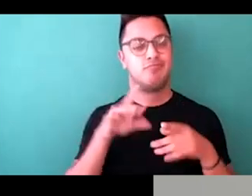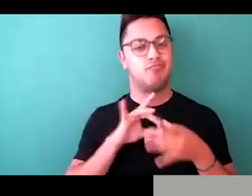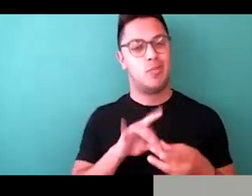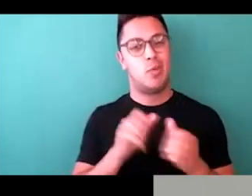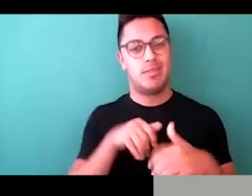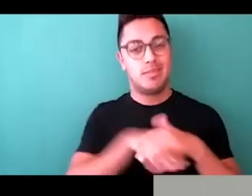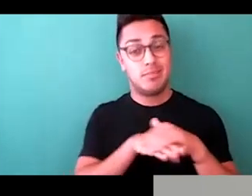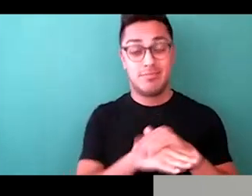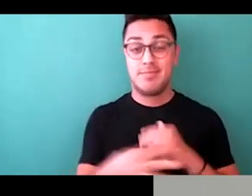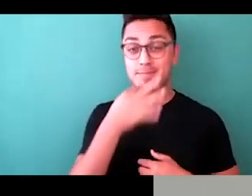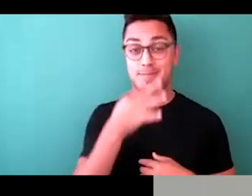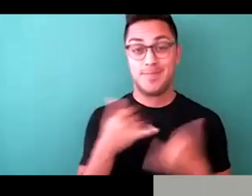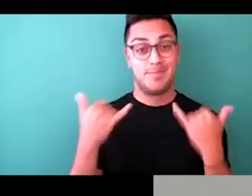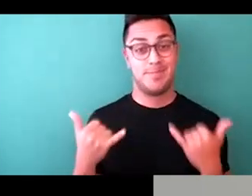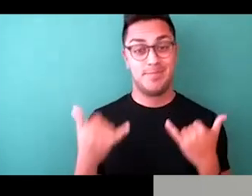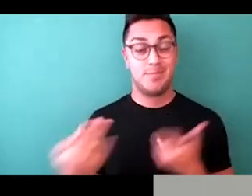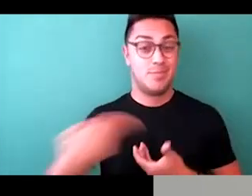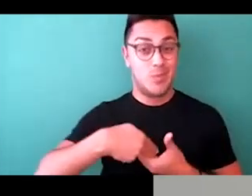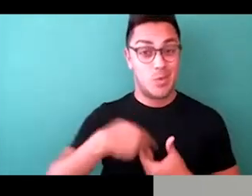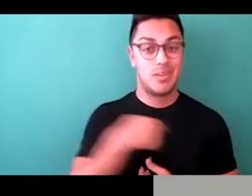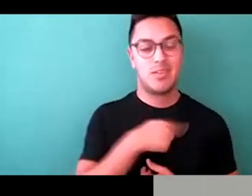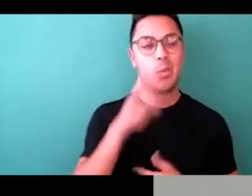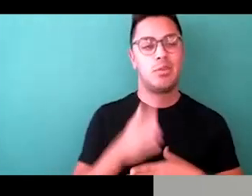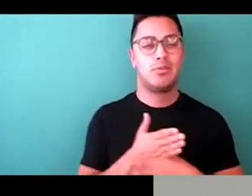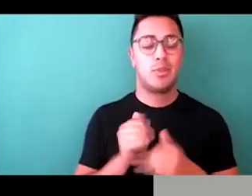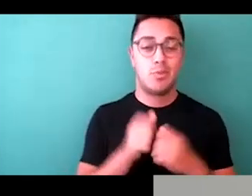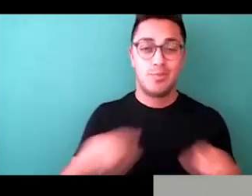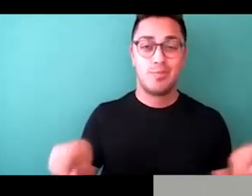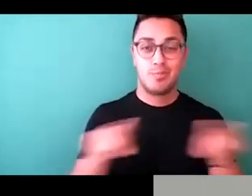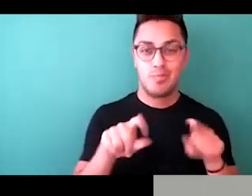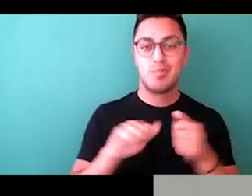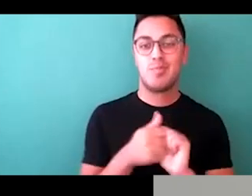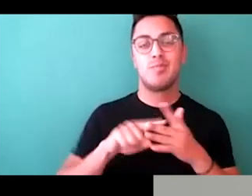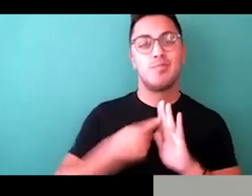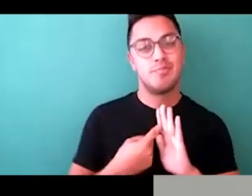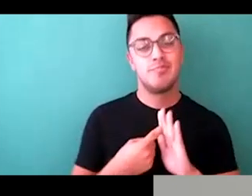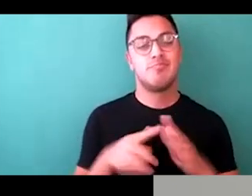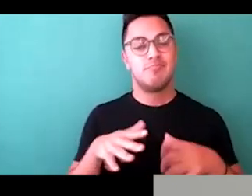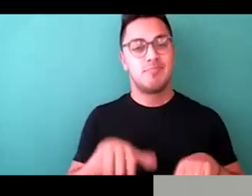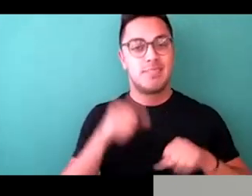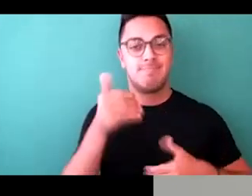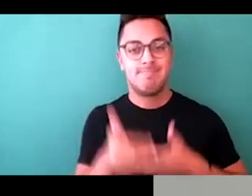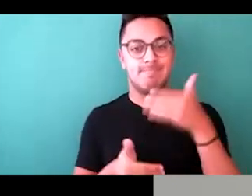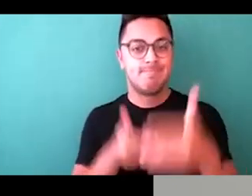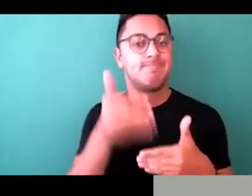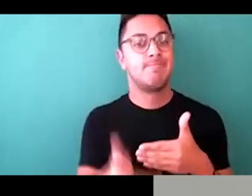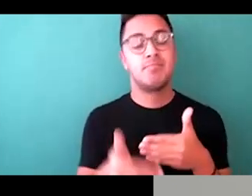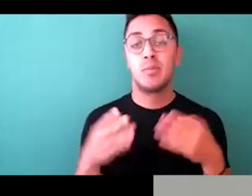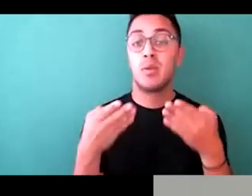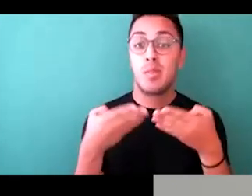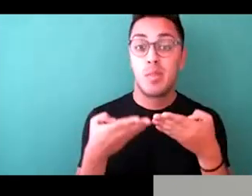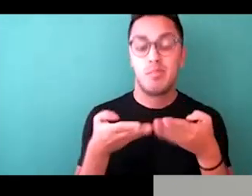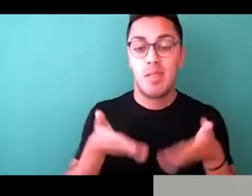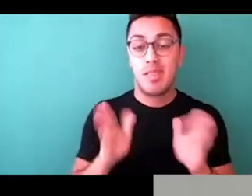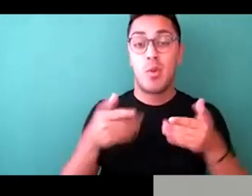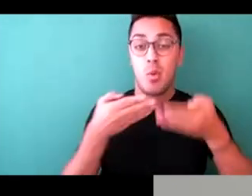today who are joining us will be able to share with you how to start taking steps that will allow you to open up your brands